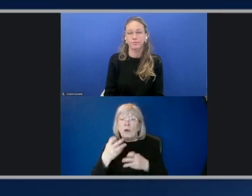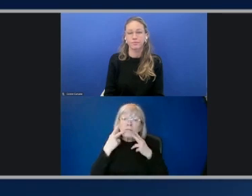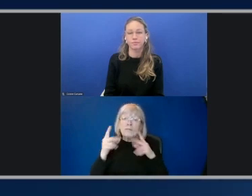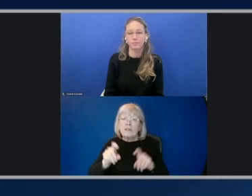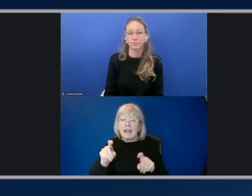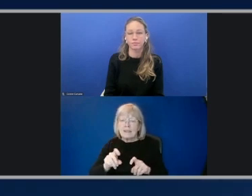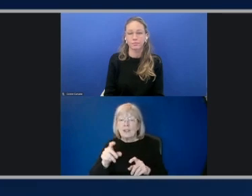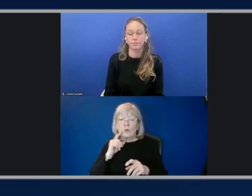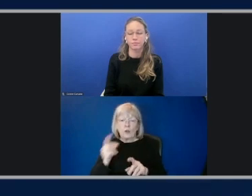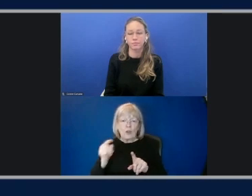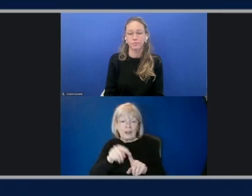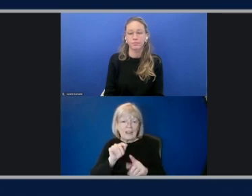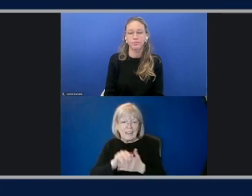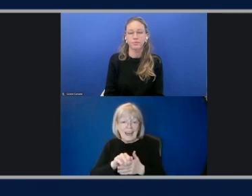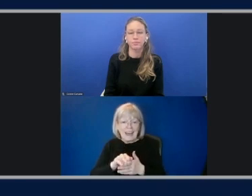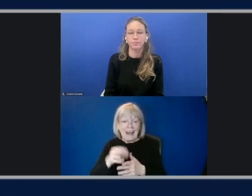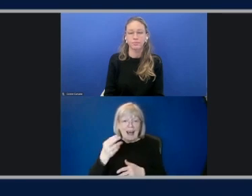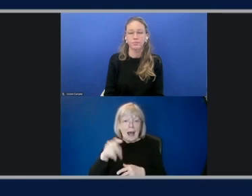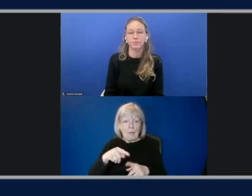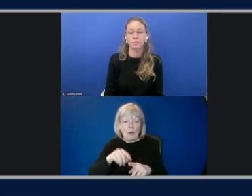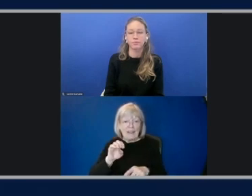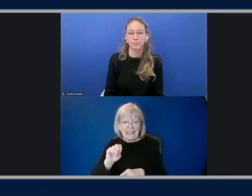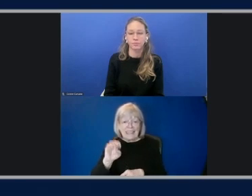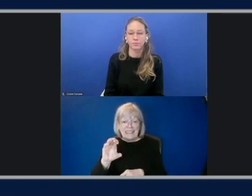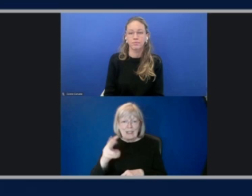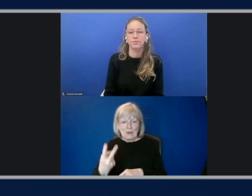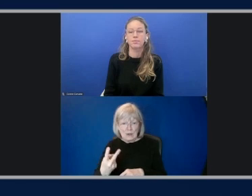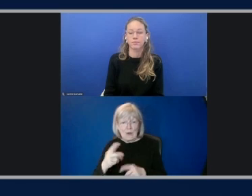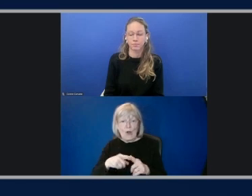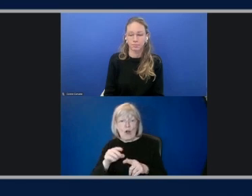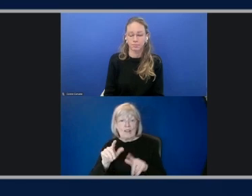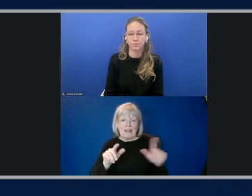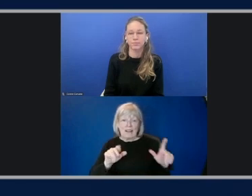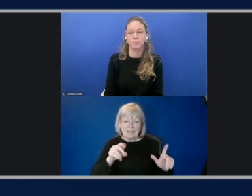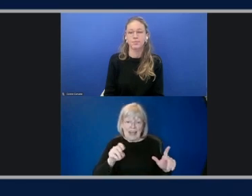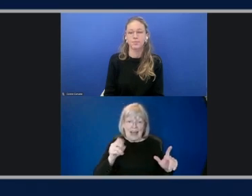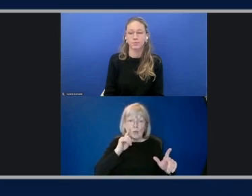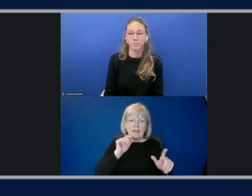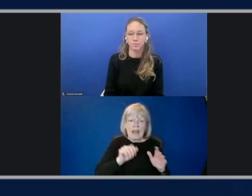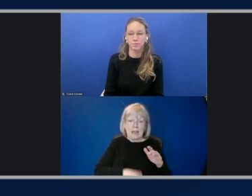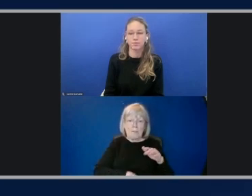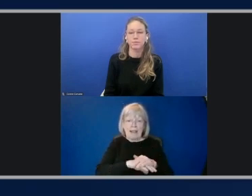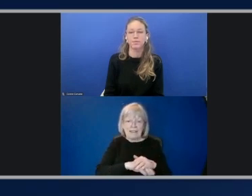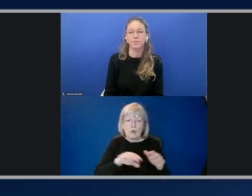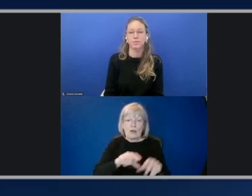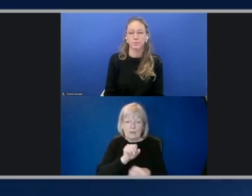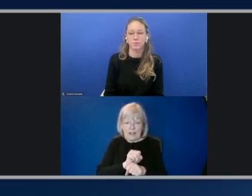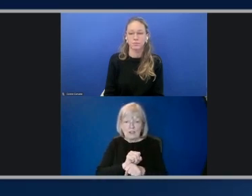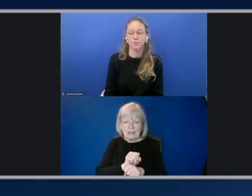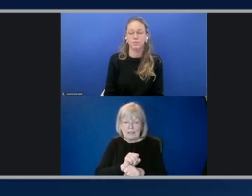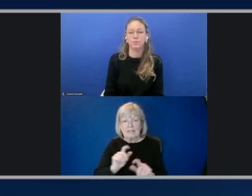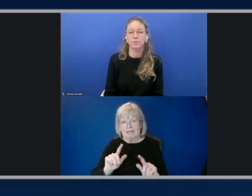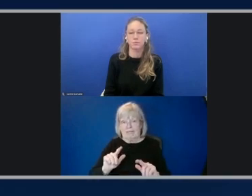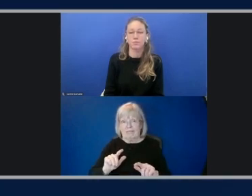off, you hop into EC2. On the left-hand side, you're going to see capacity reservations. So you want to click right there. Okay.